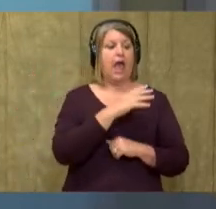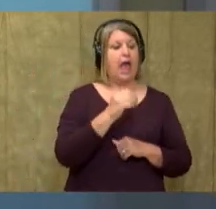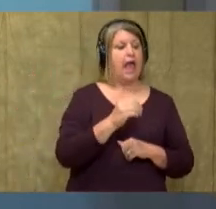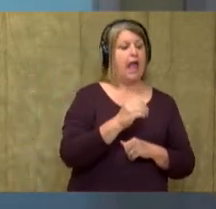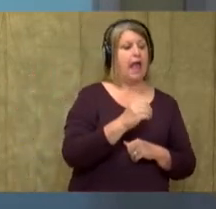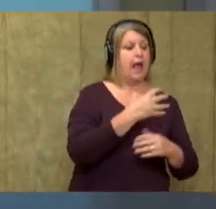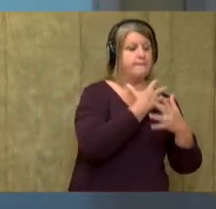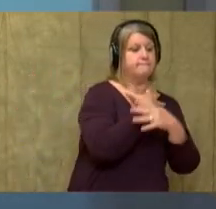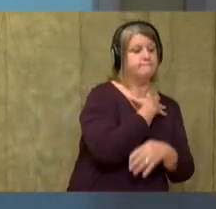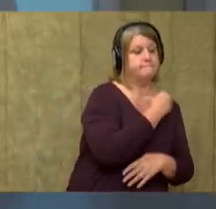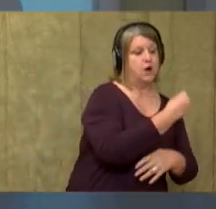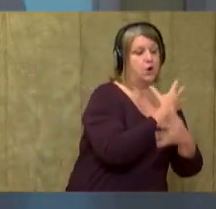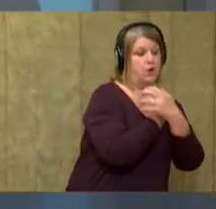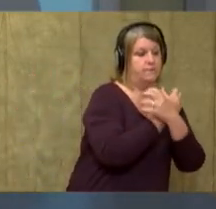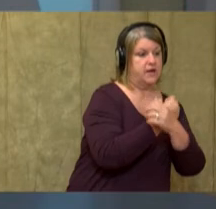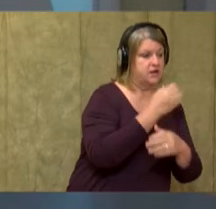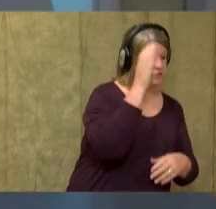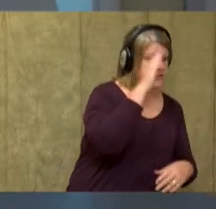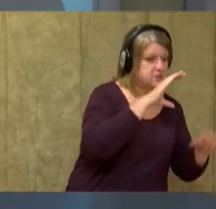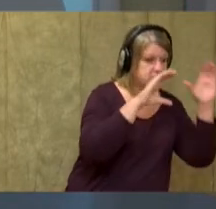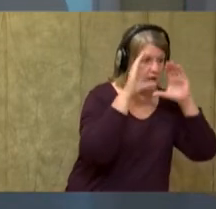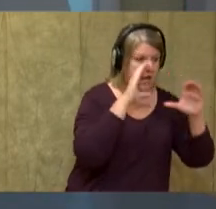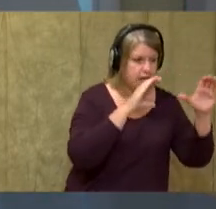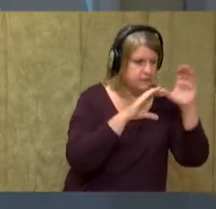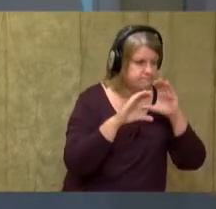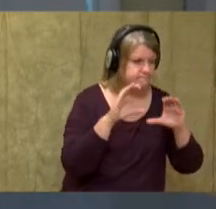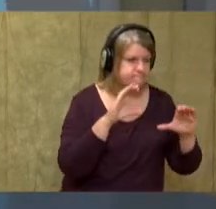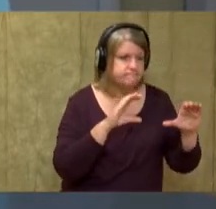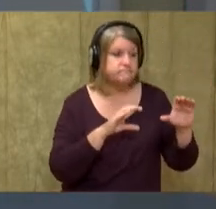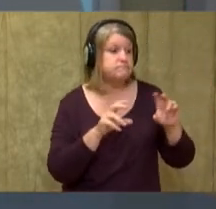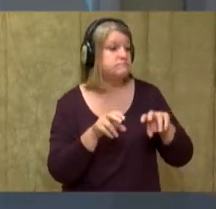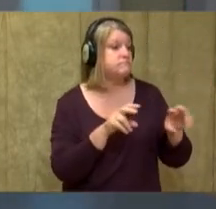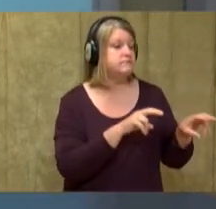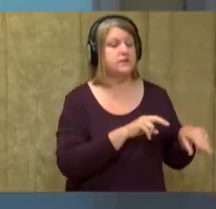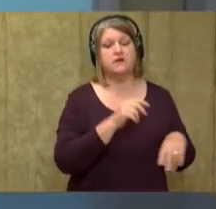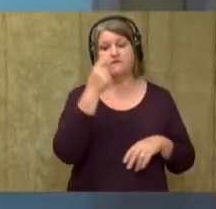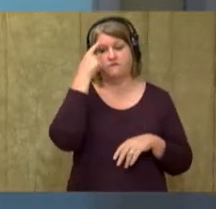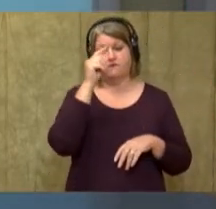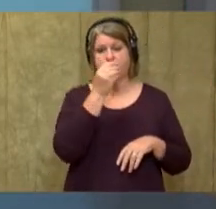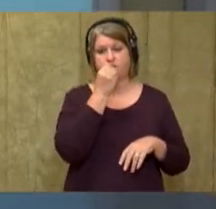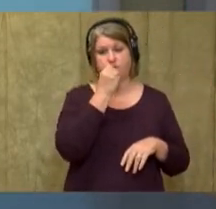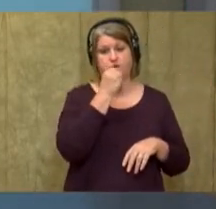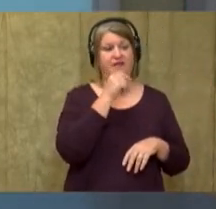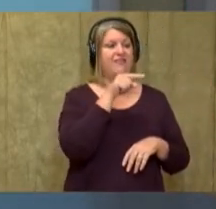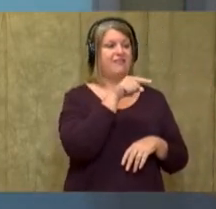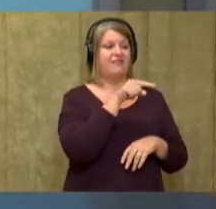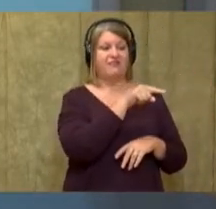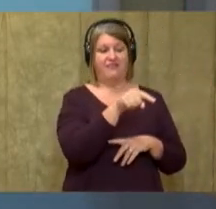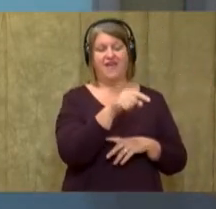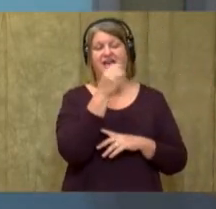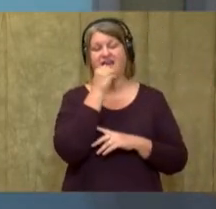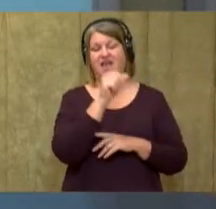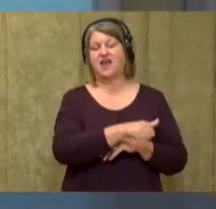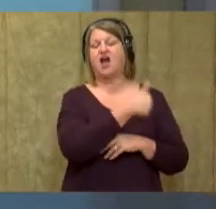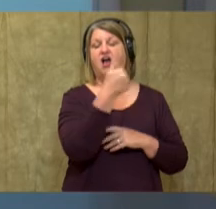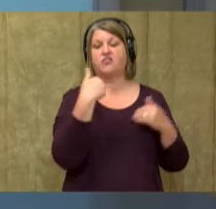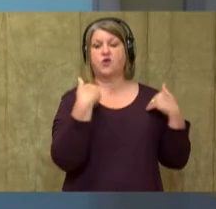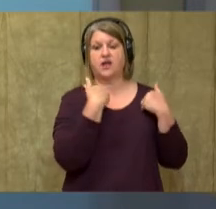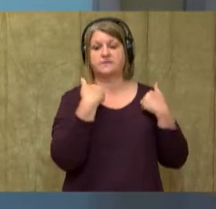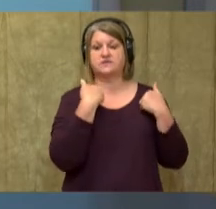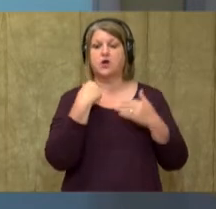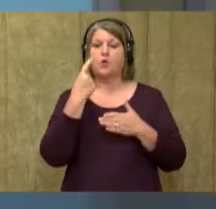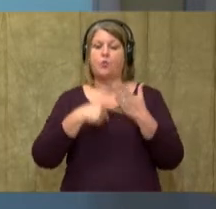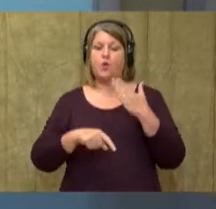bears hunt for their food. They eat other animals. What's another way that a